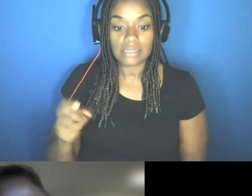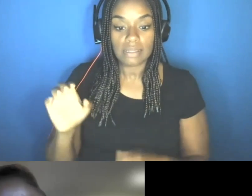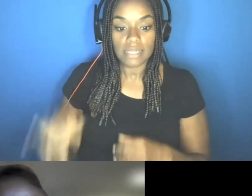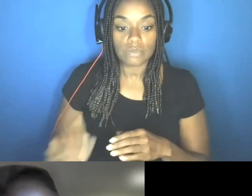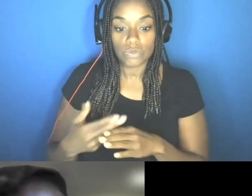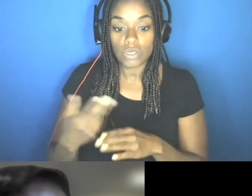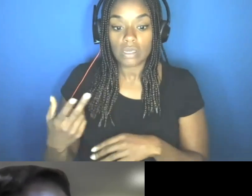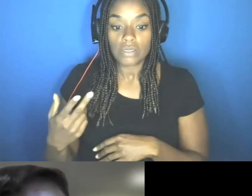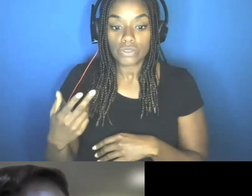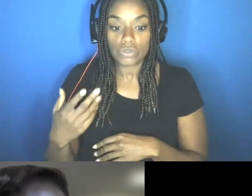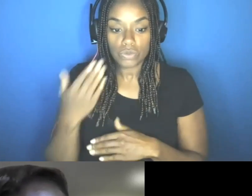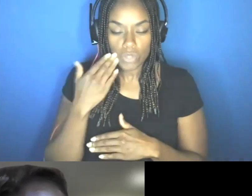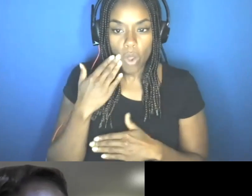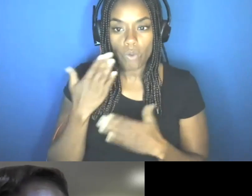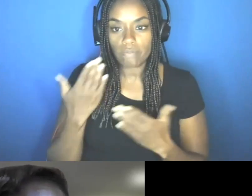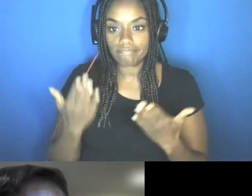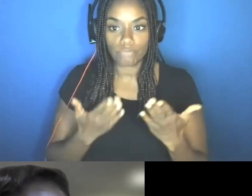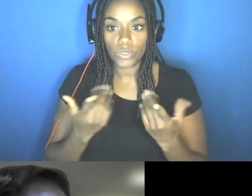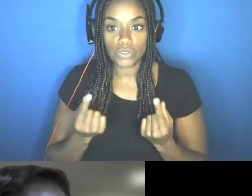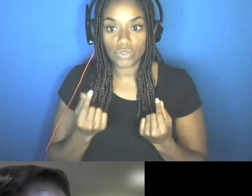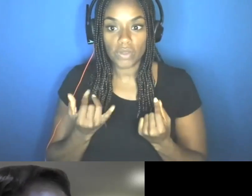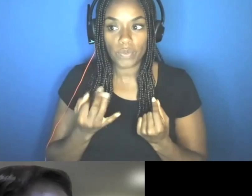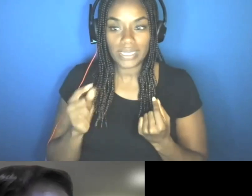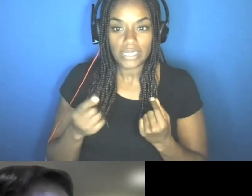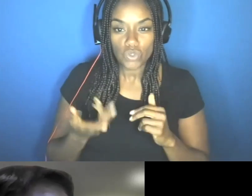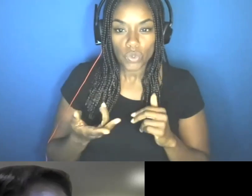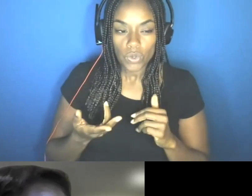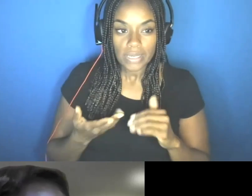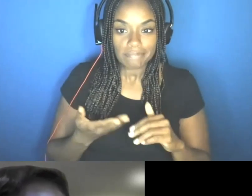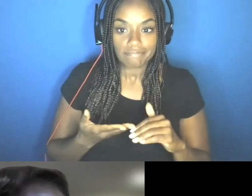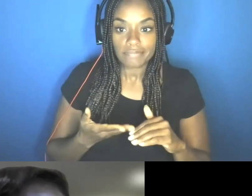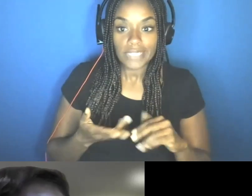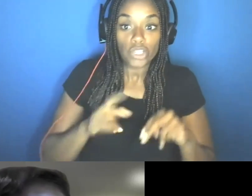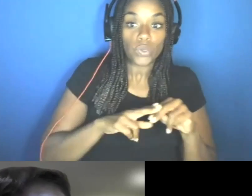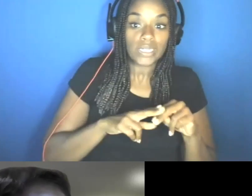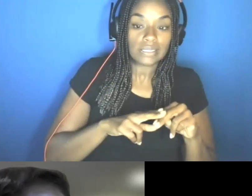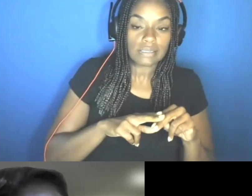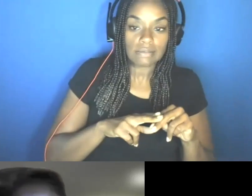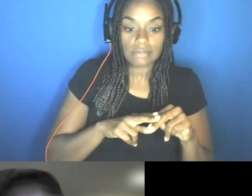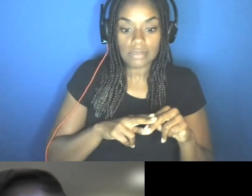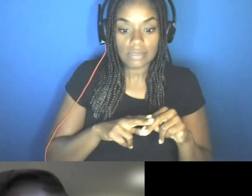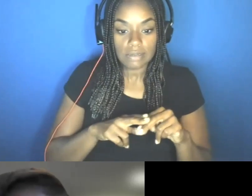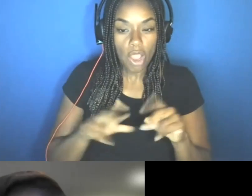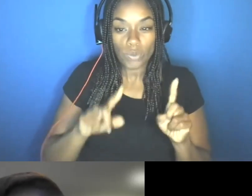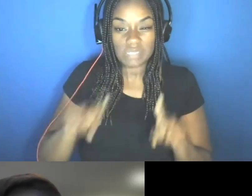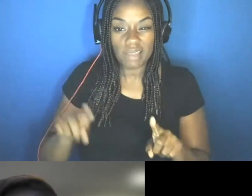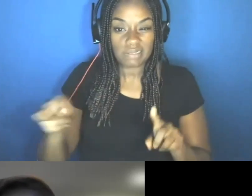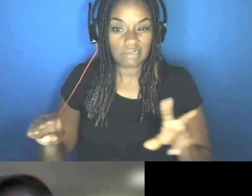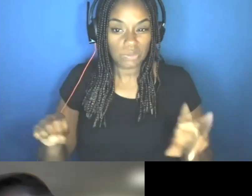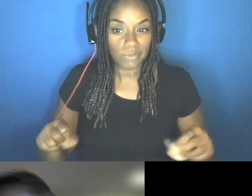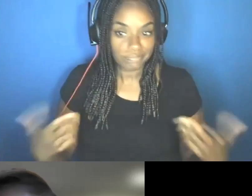we need to increase or decrease our, our, our response, et cetera? So that's how it's used. Thank you very much, Dr. Ige.